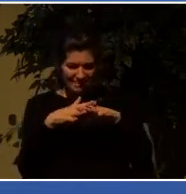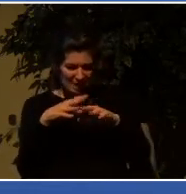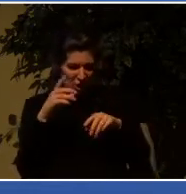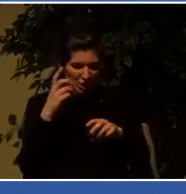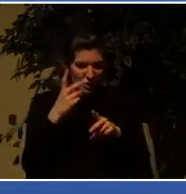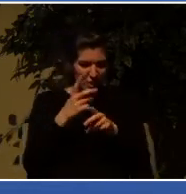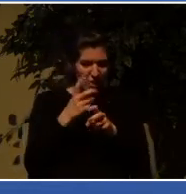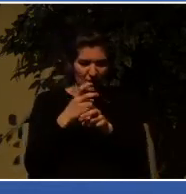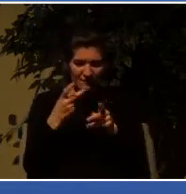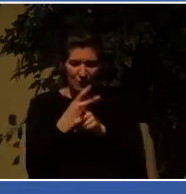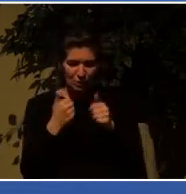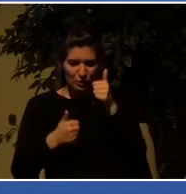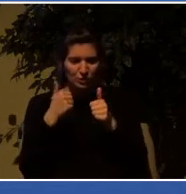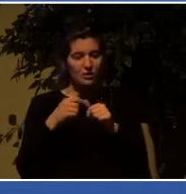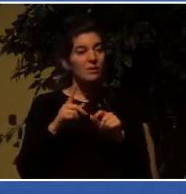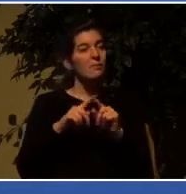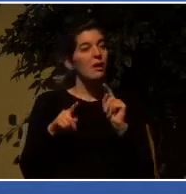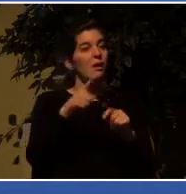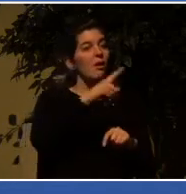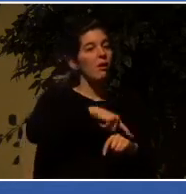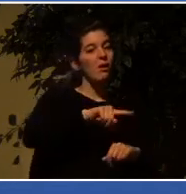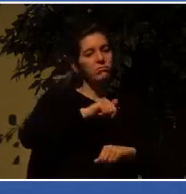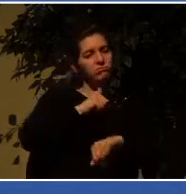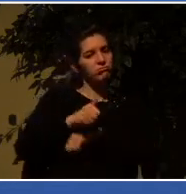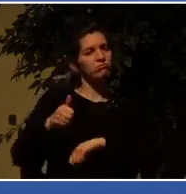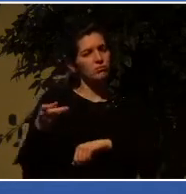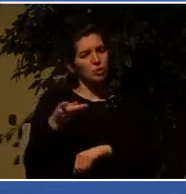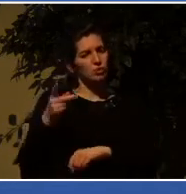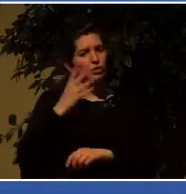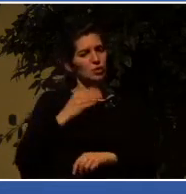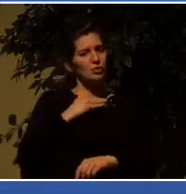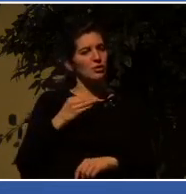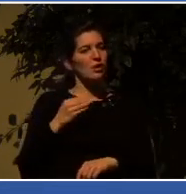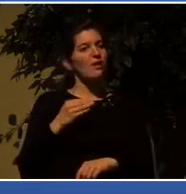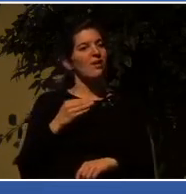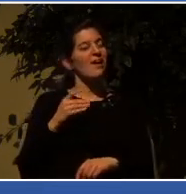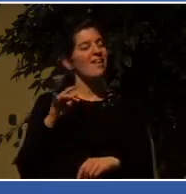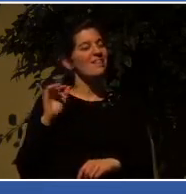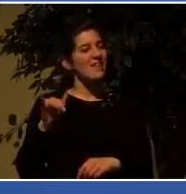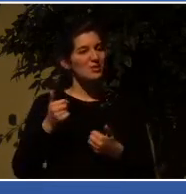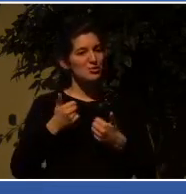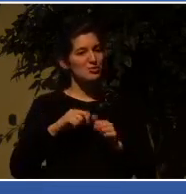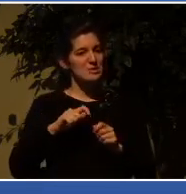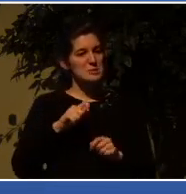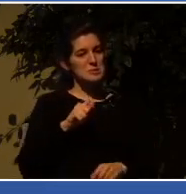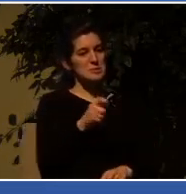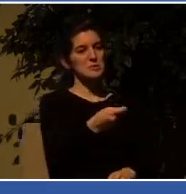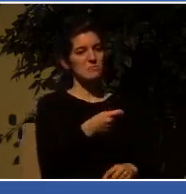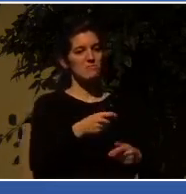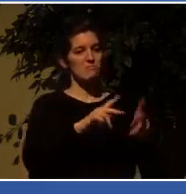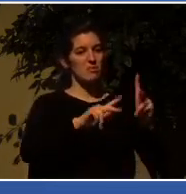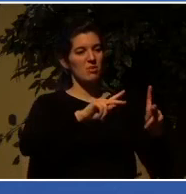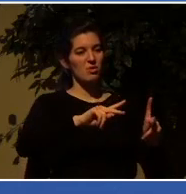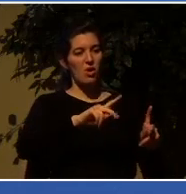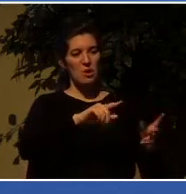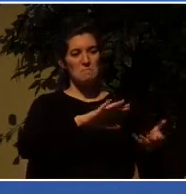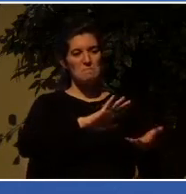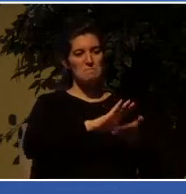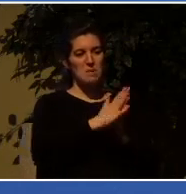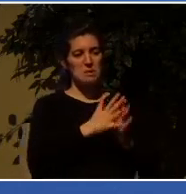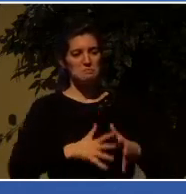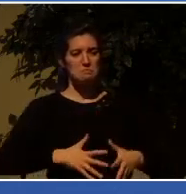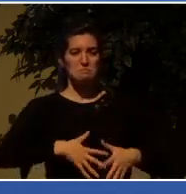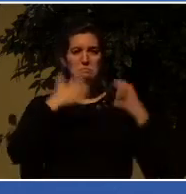accusation, they are Jews, is intended to inflame the population and is intended